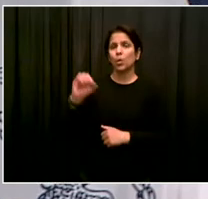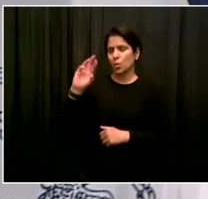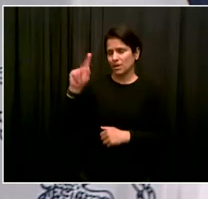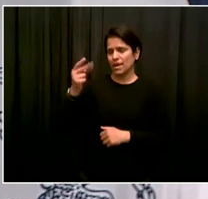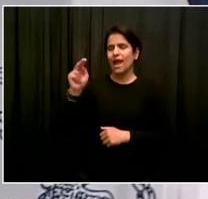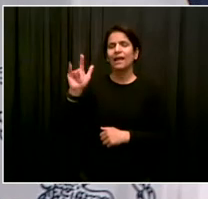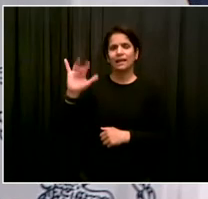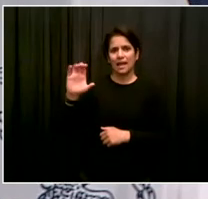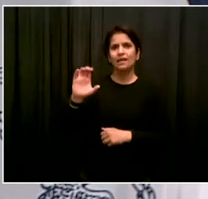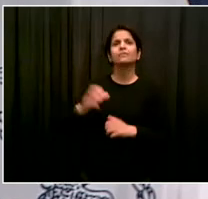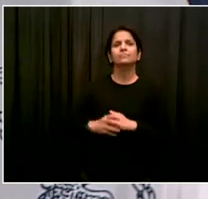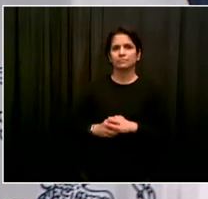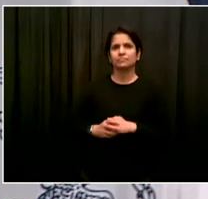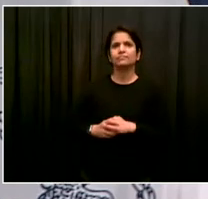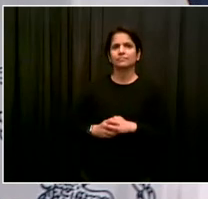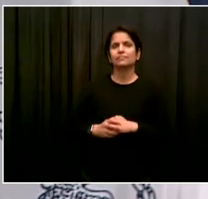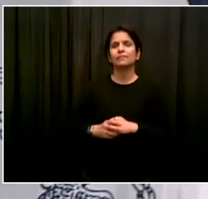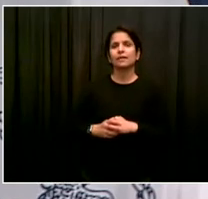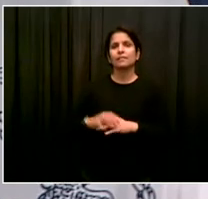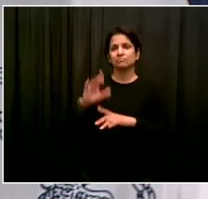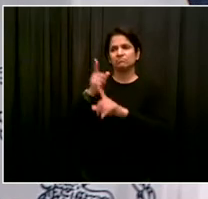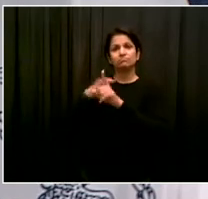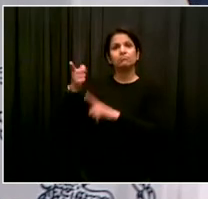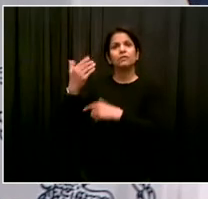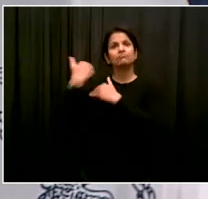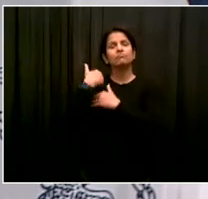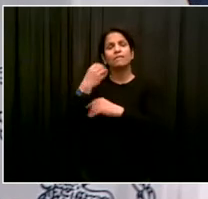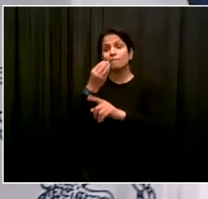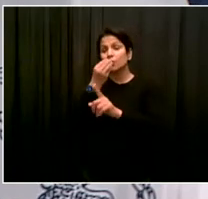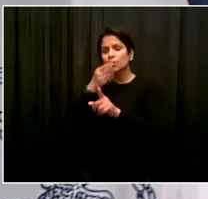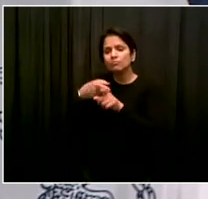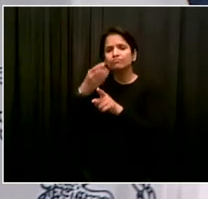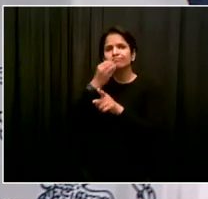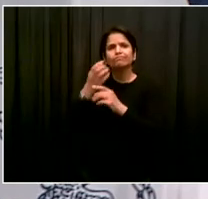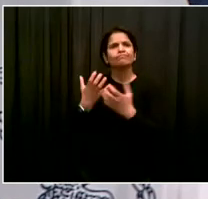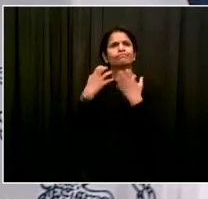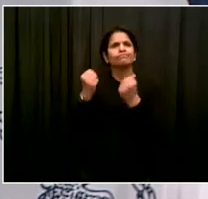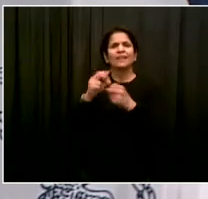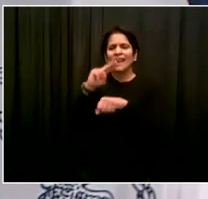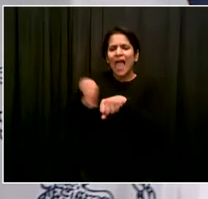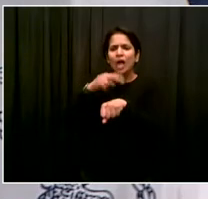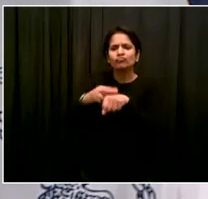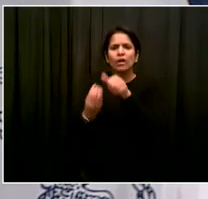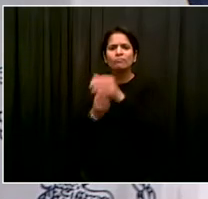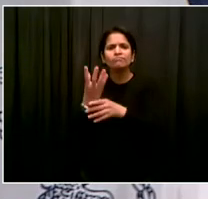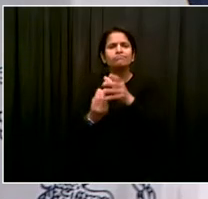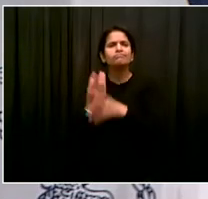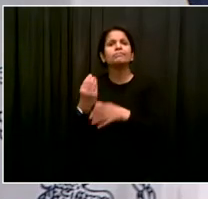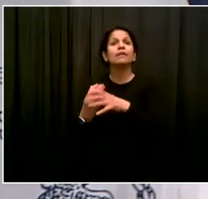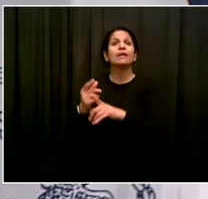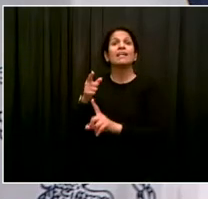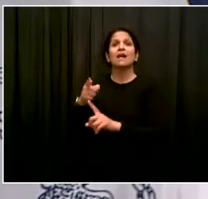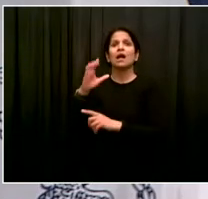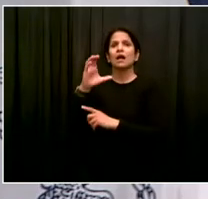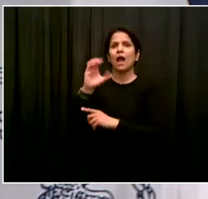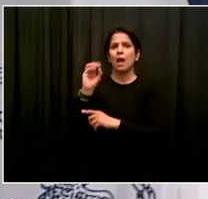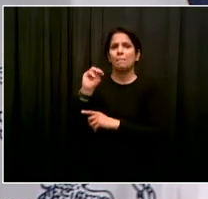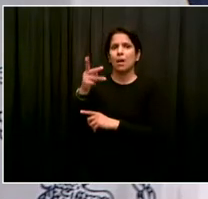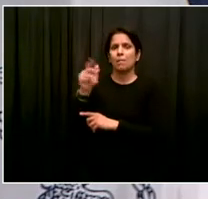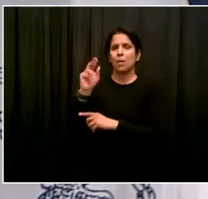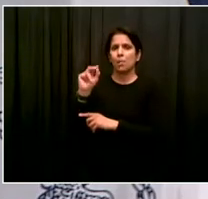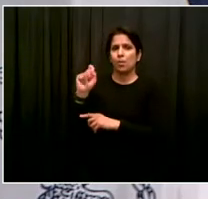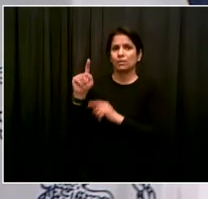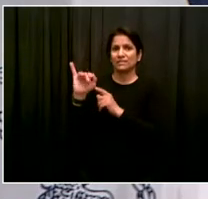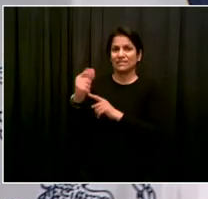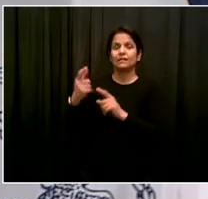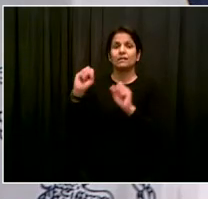know he is like I am. We are, personally obsessive composters and want to see this program come back strong in New York City.